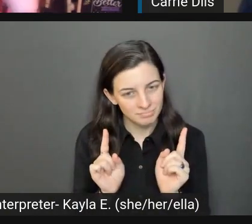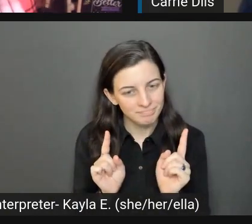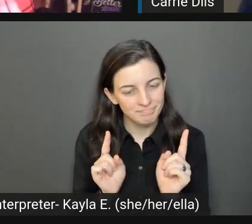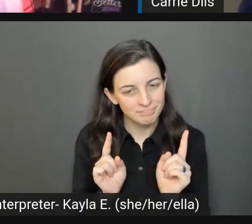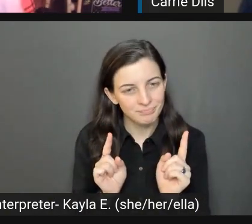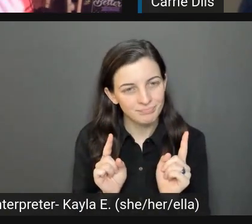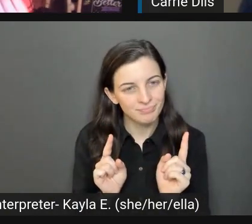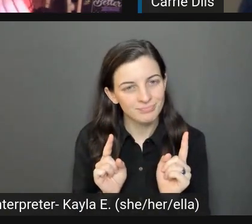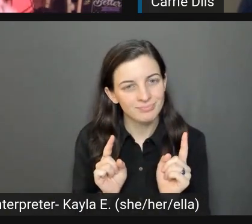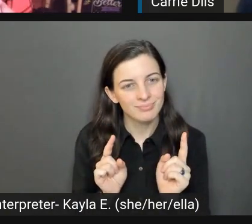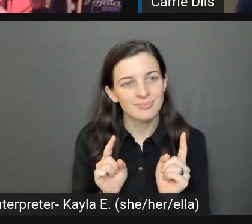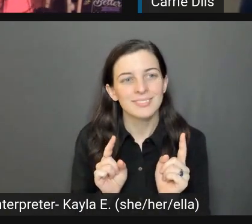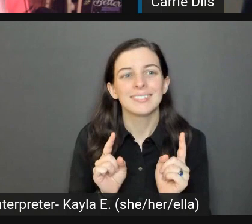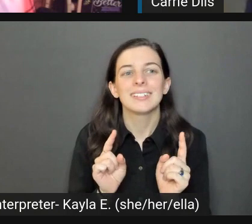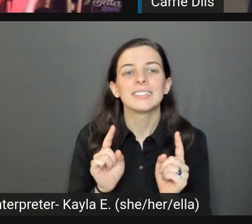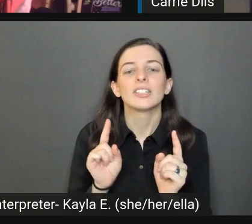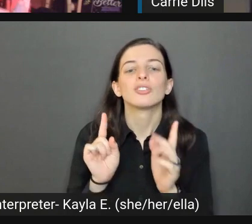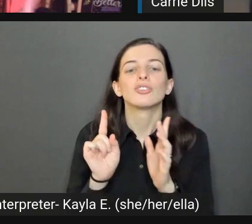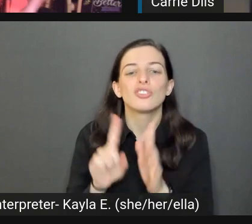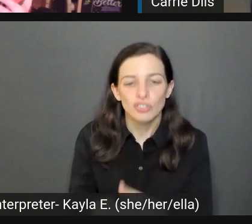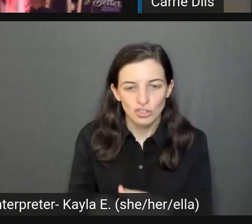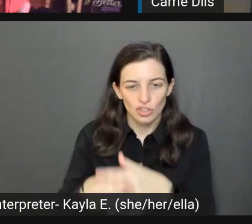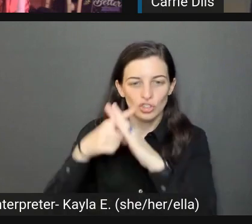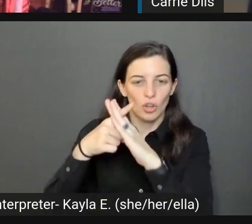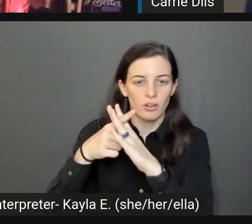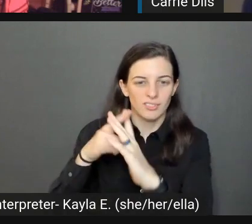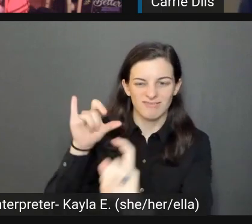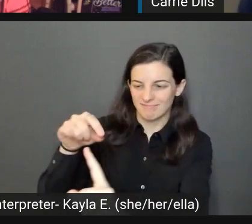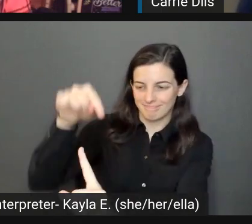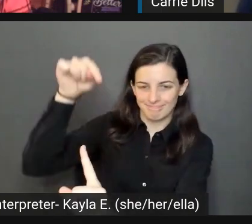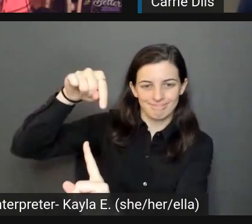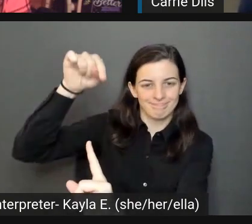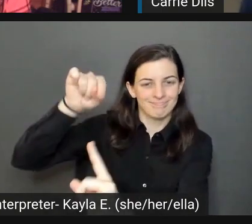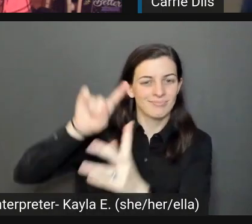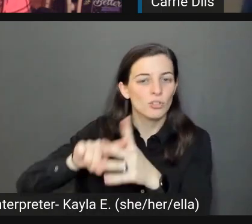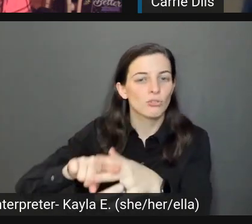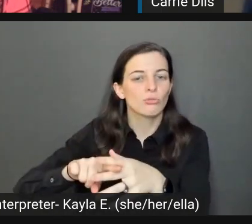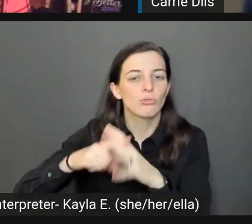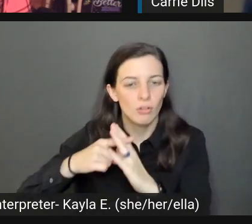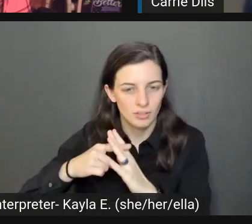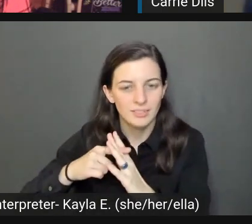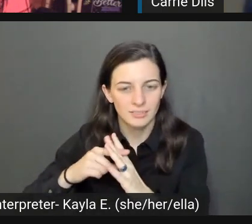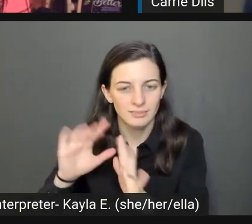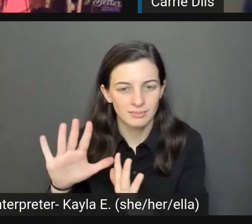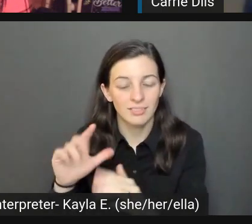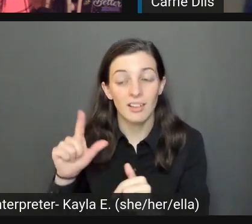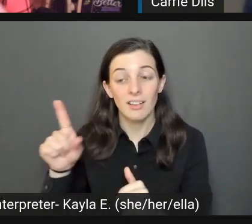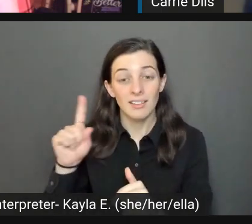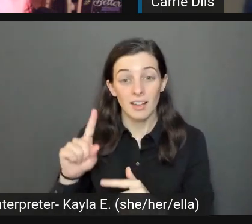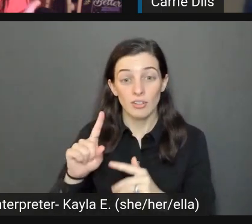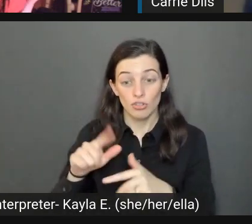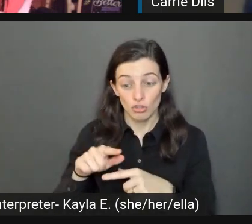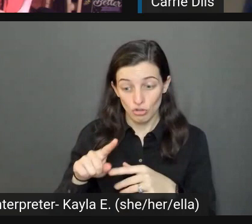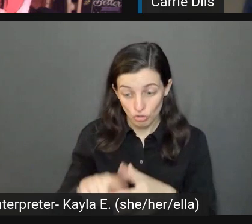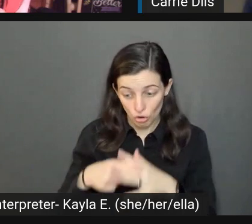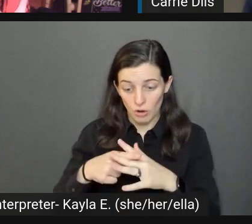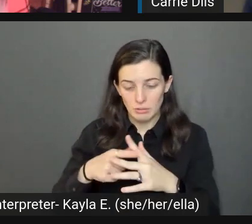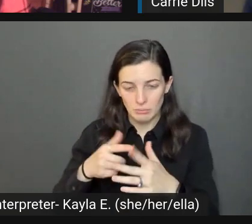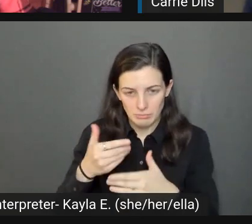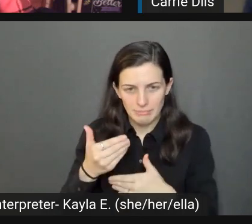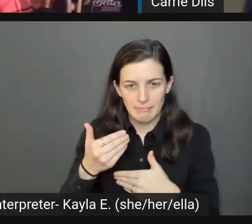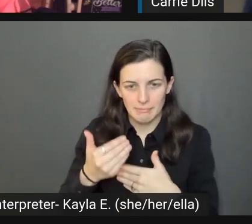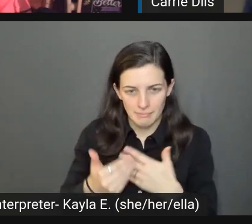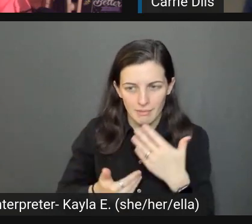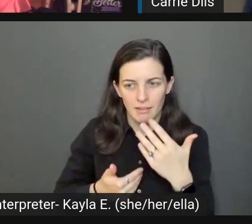But it's just getting them to start. That is the thing. And as they practice, they start getting more comfortable